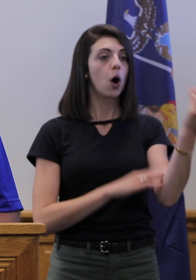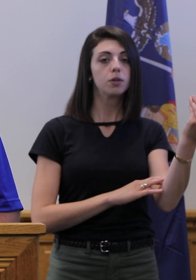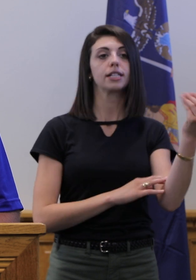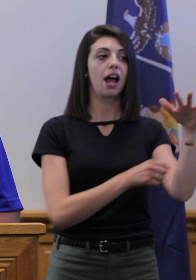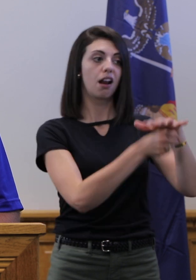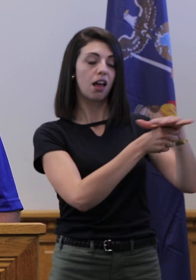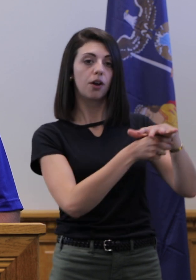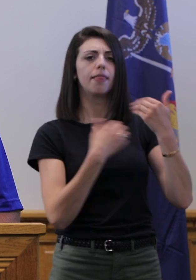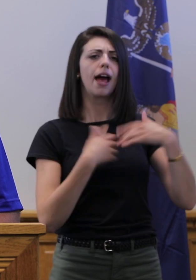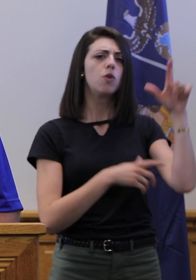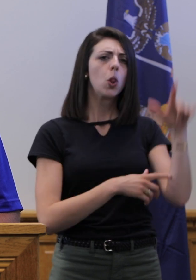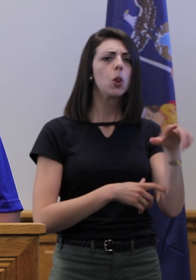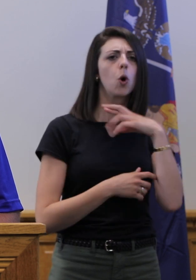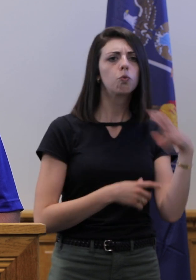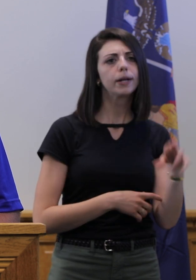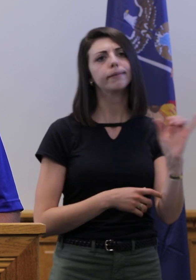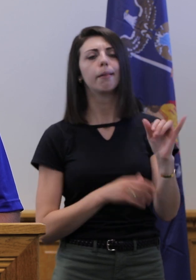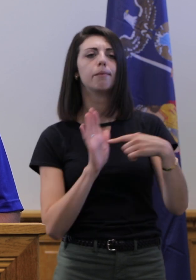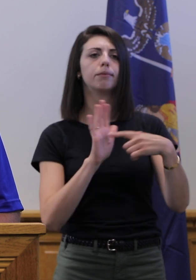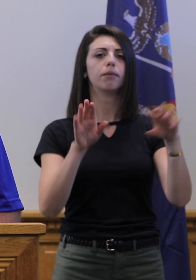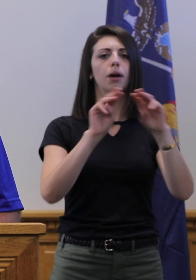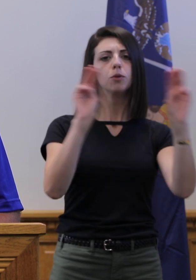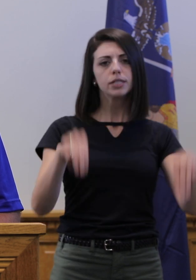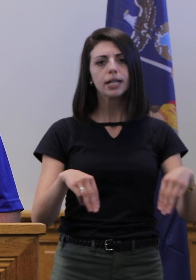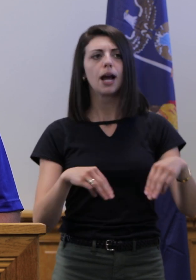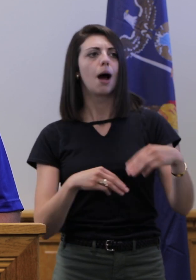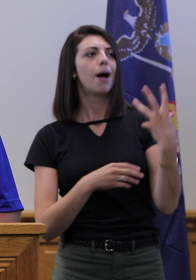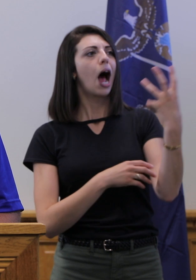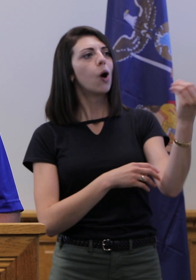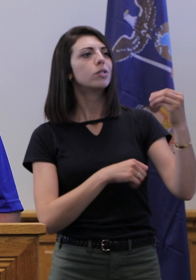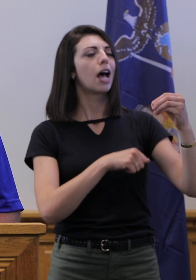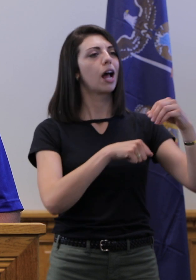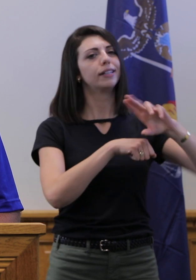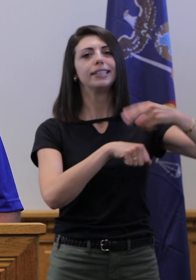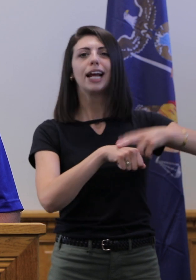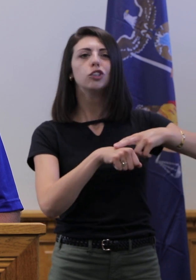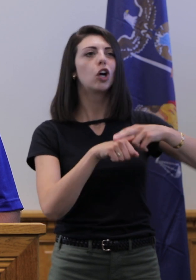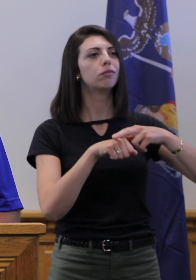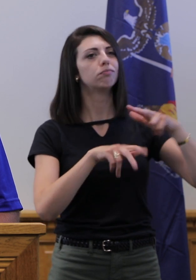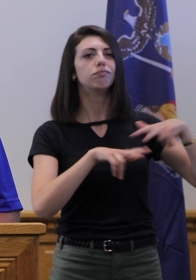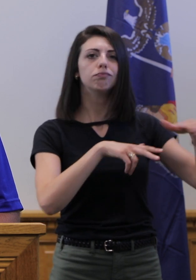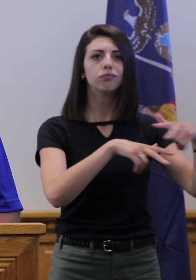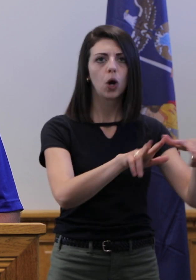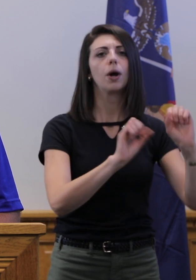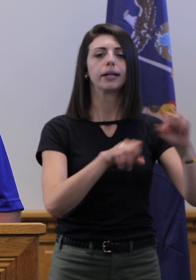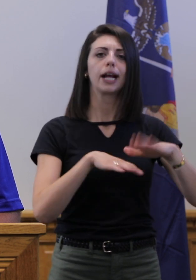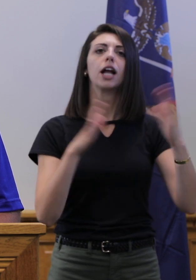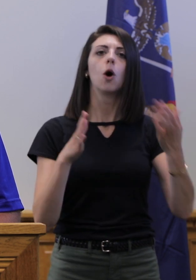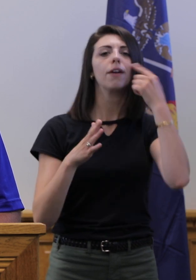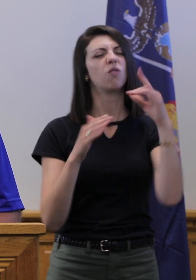that have low-risk activities such as museums and nature parks can also reopen at limited capacity. New guidelines